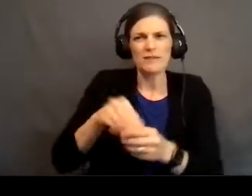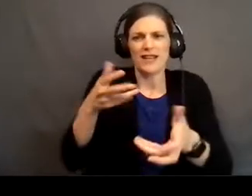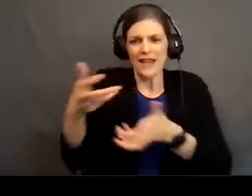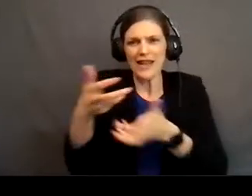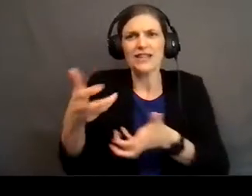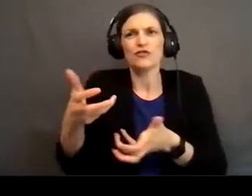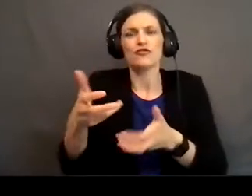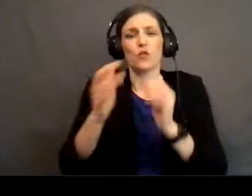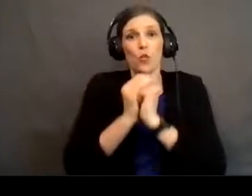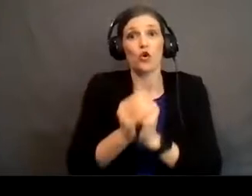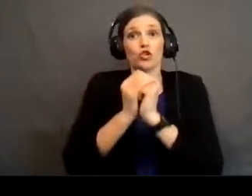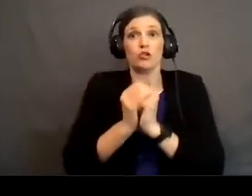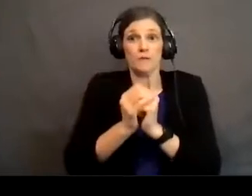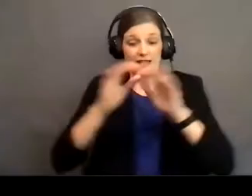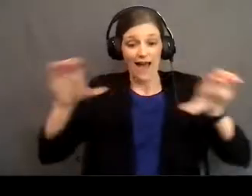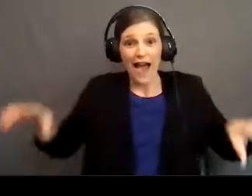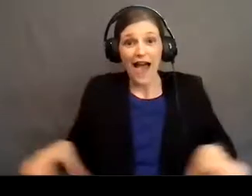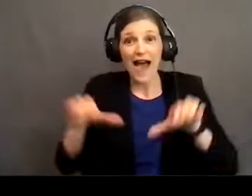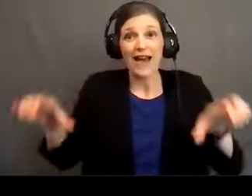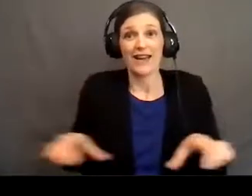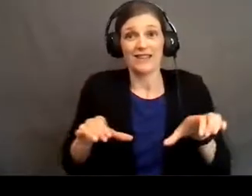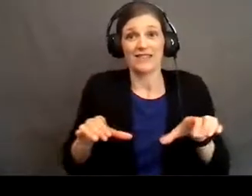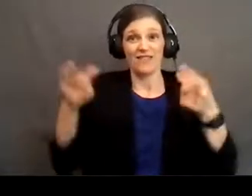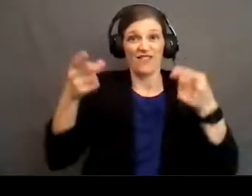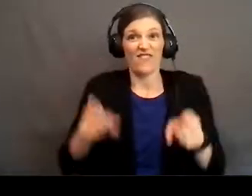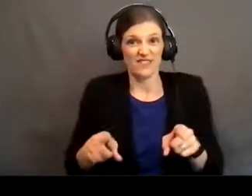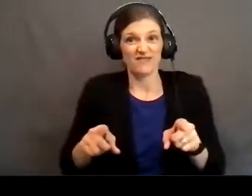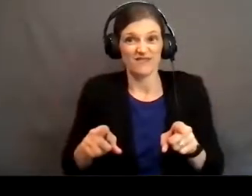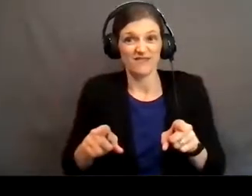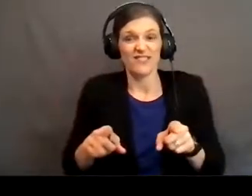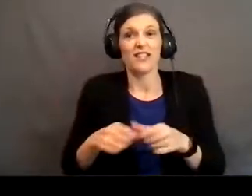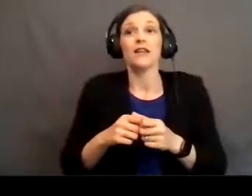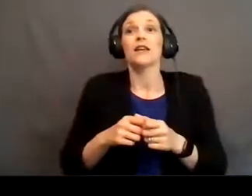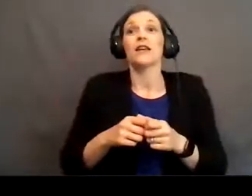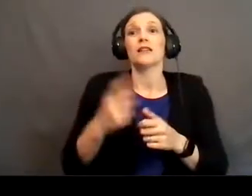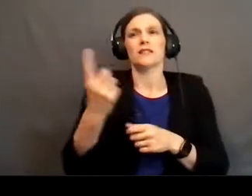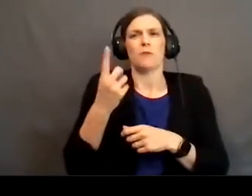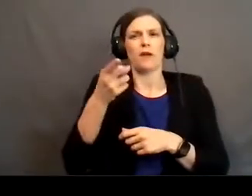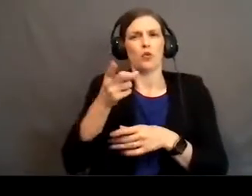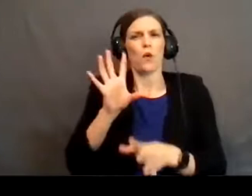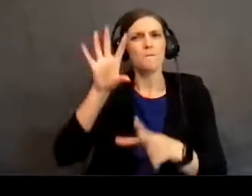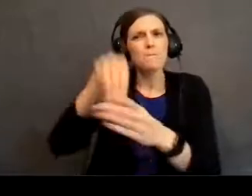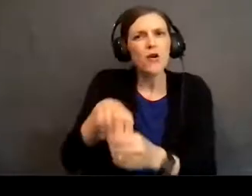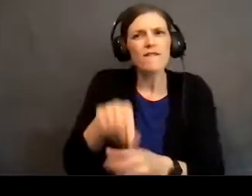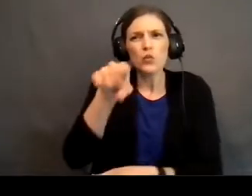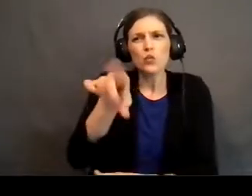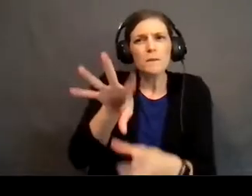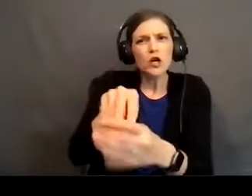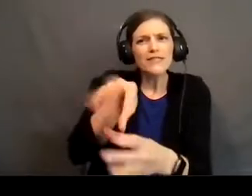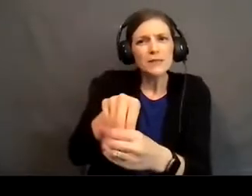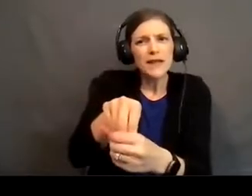is an active event. It's something that you are a part of, something that you're participating in.